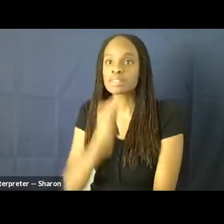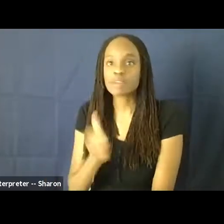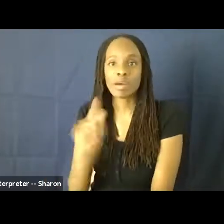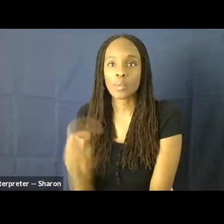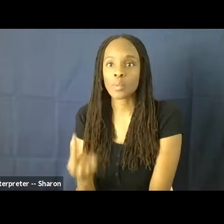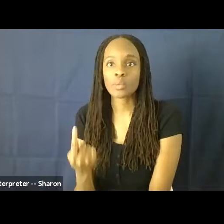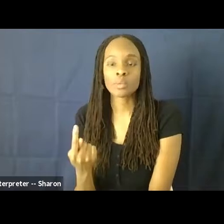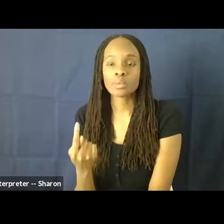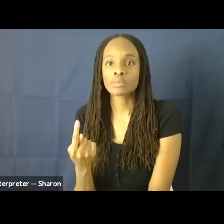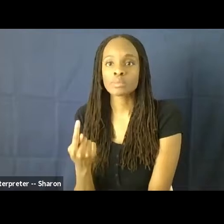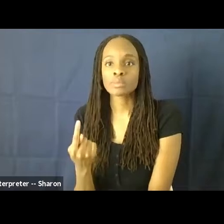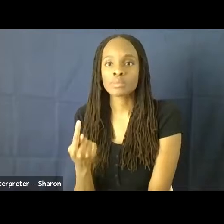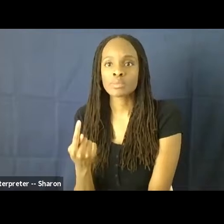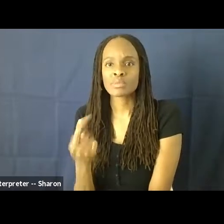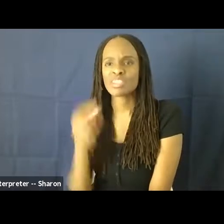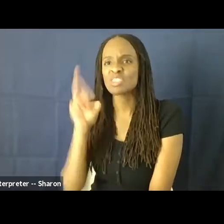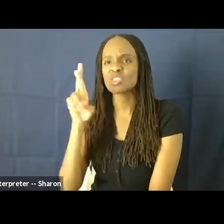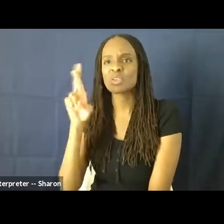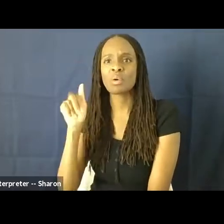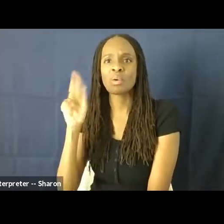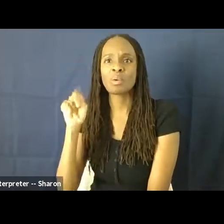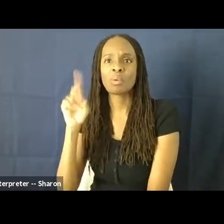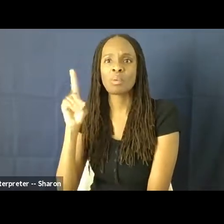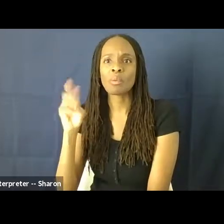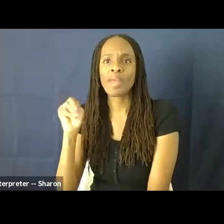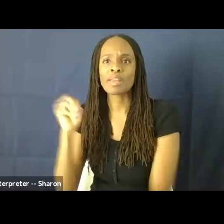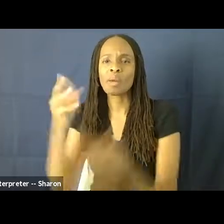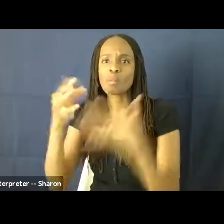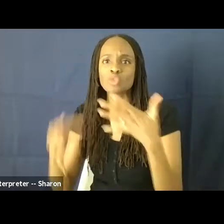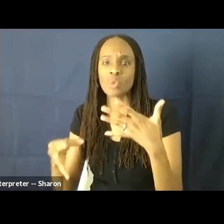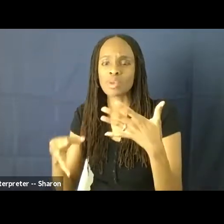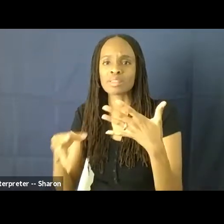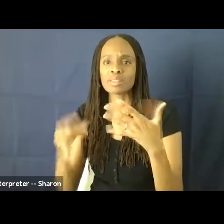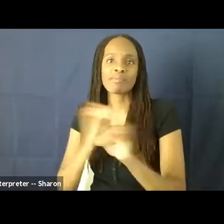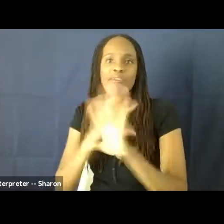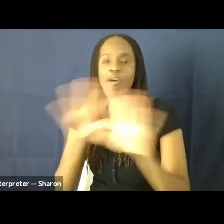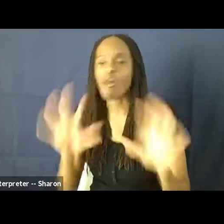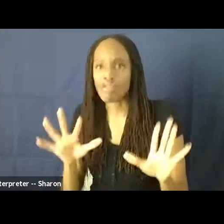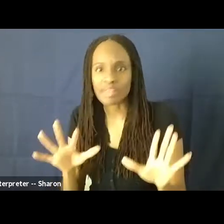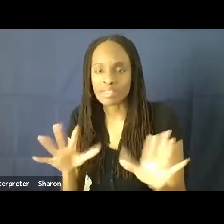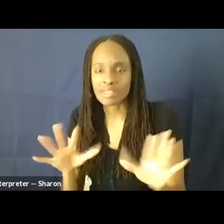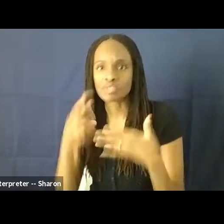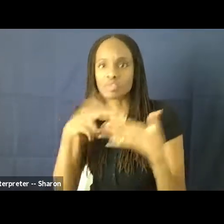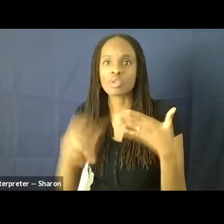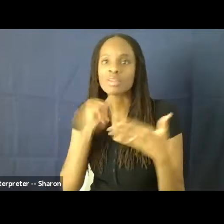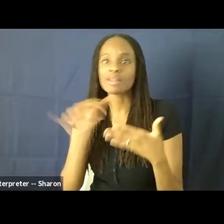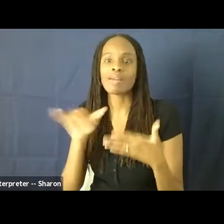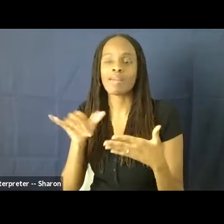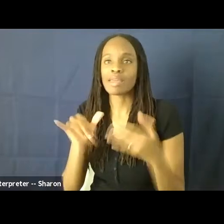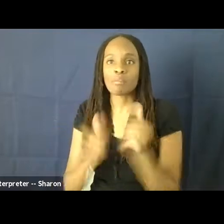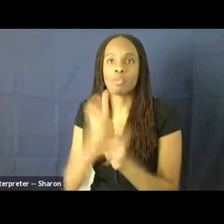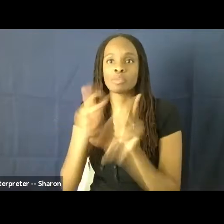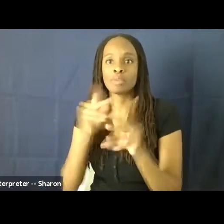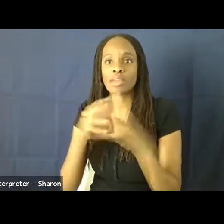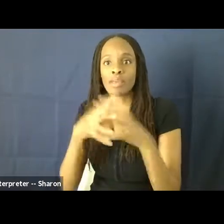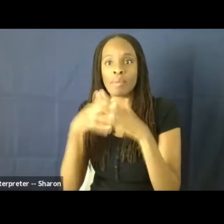these random choices, right? That are an obvious result of cultural taboo. These weren't like majority feelings in America. These